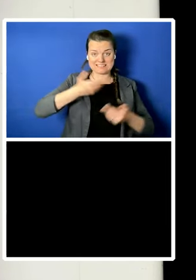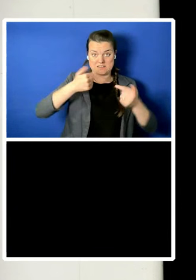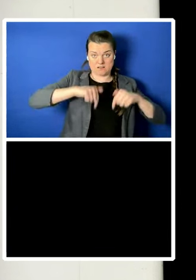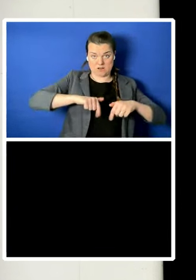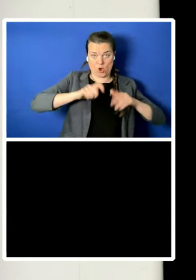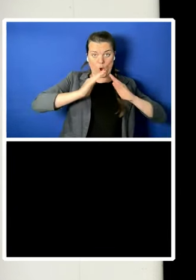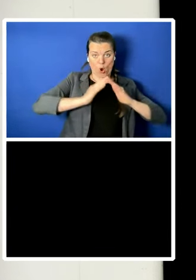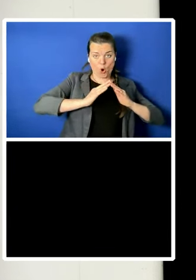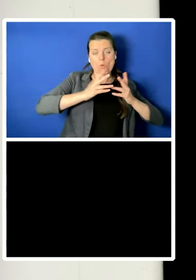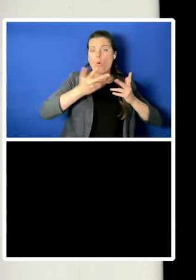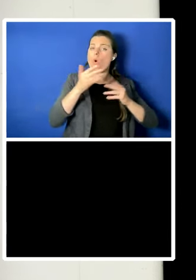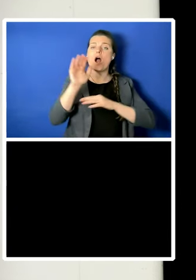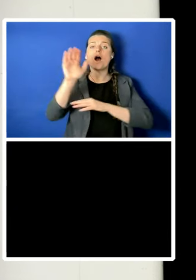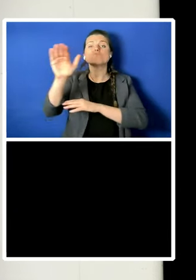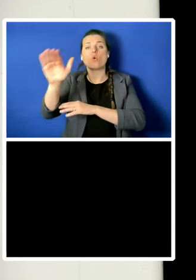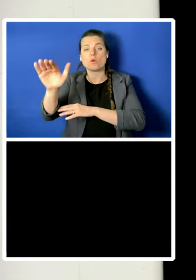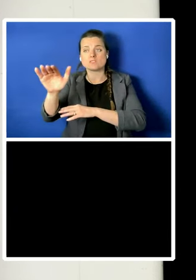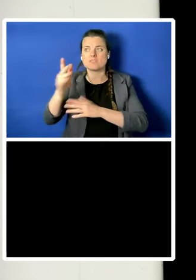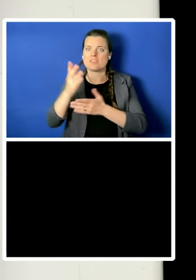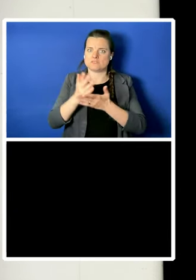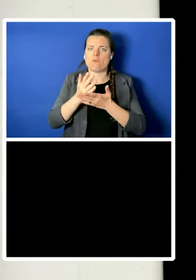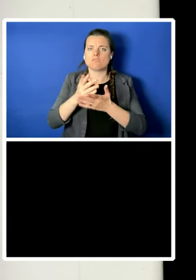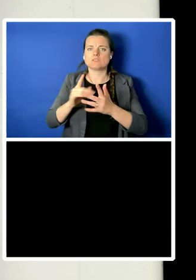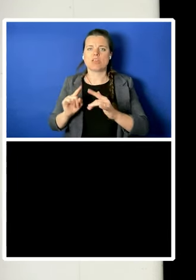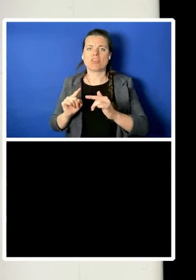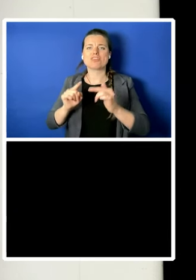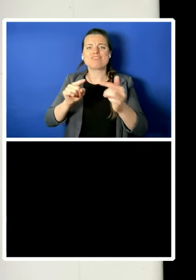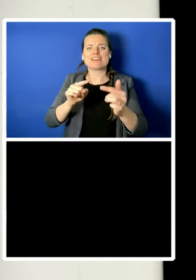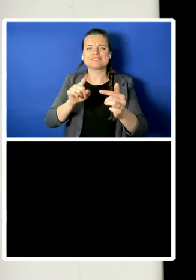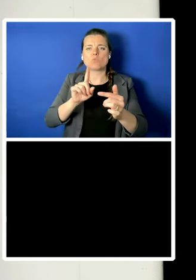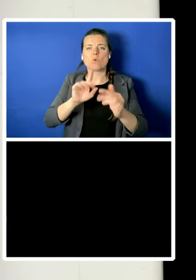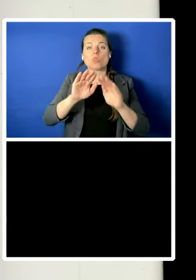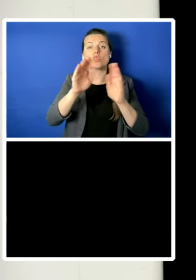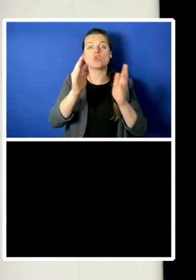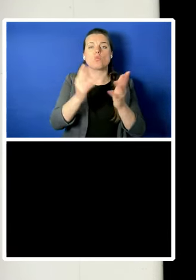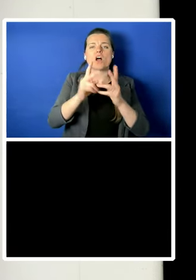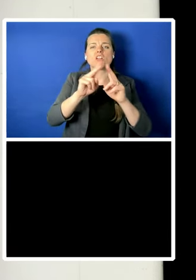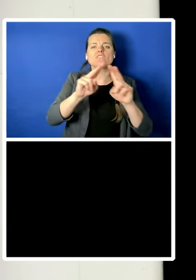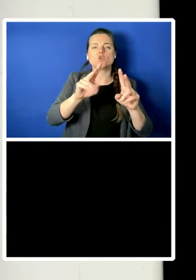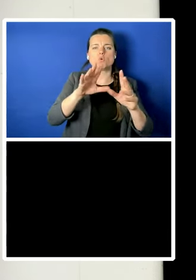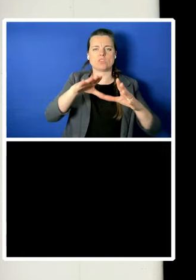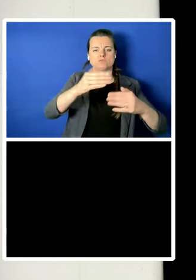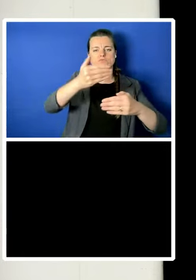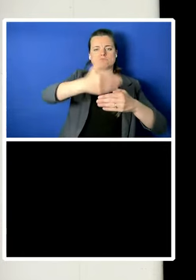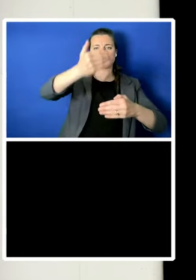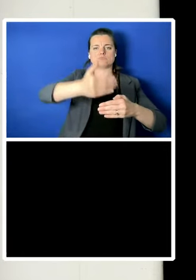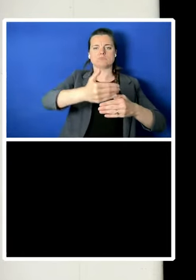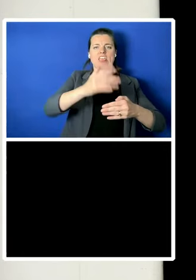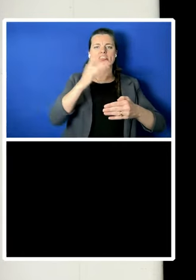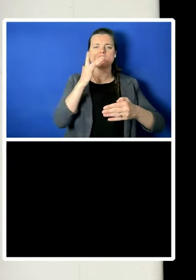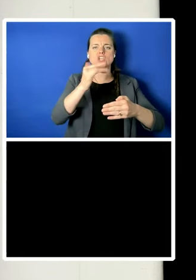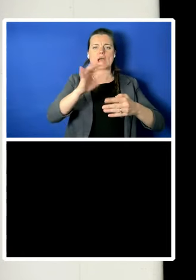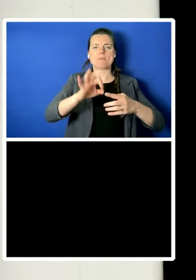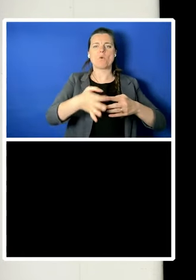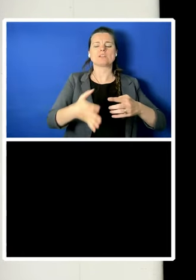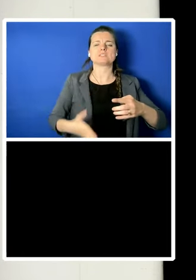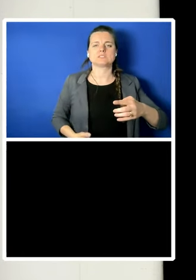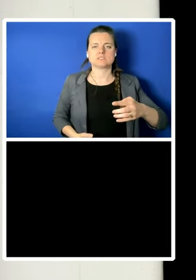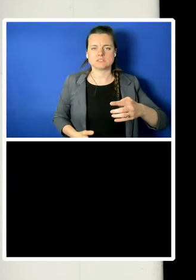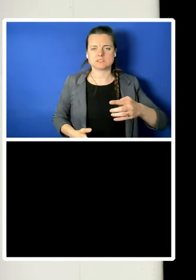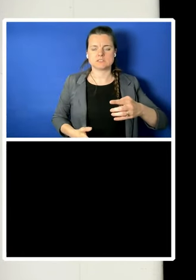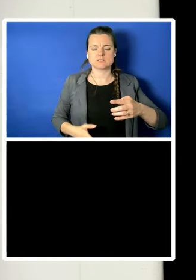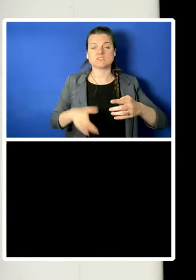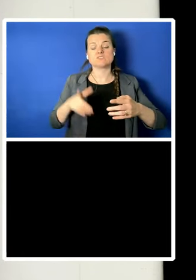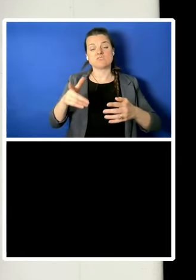to a worldview that stops at the checkpoint. The chauvinist